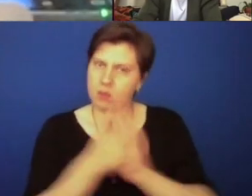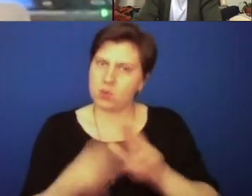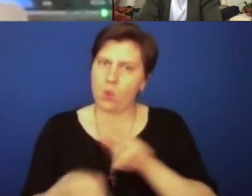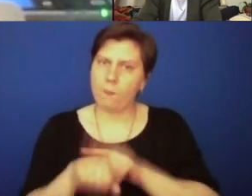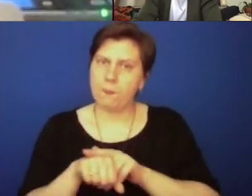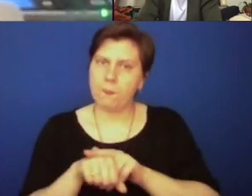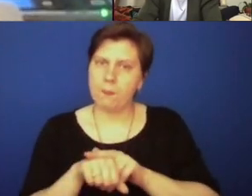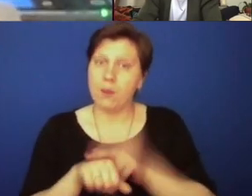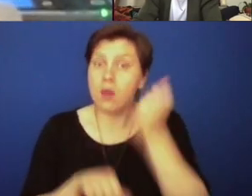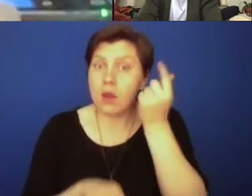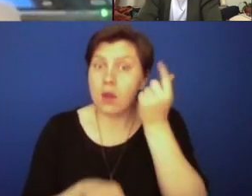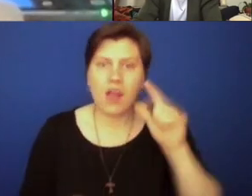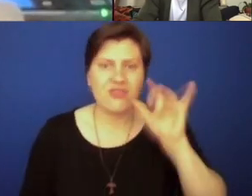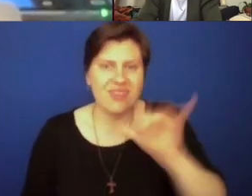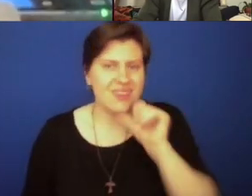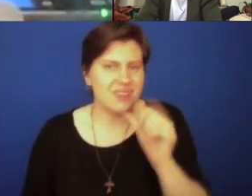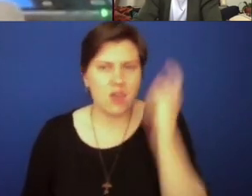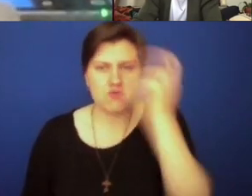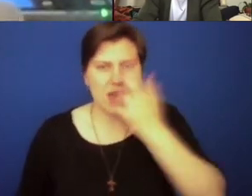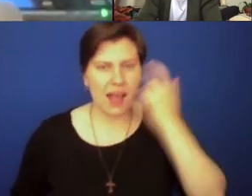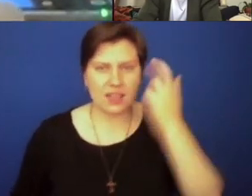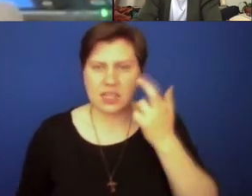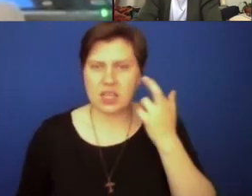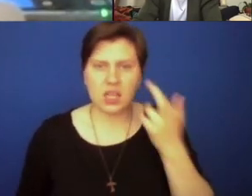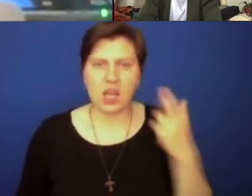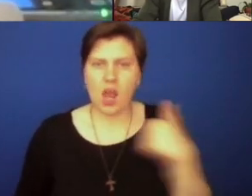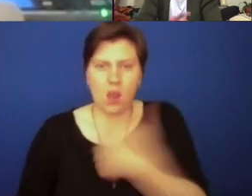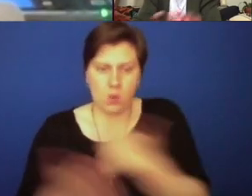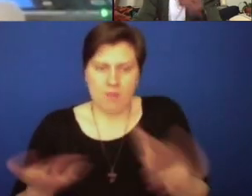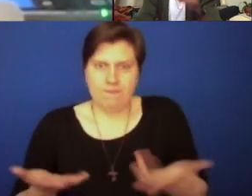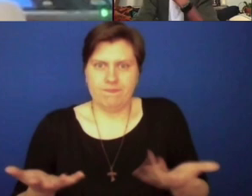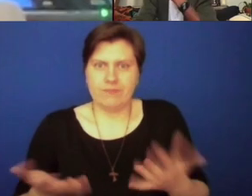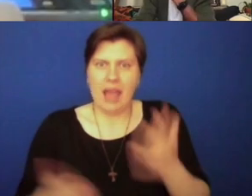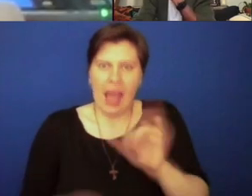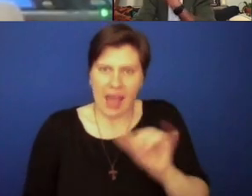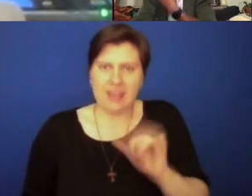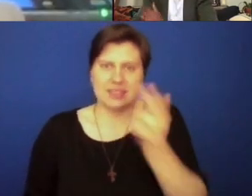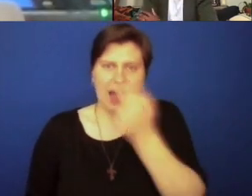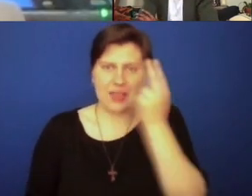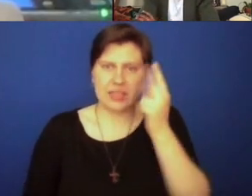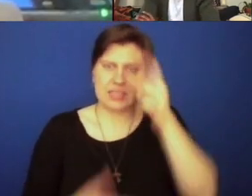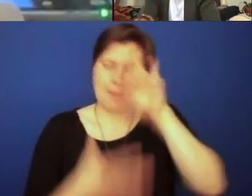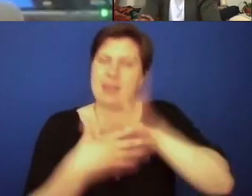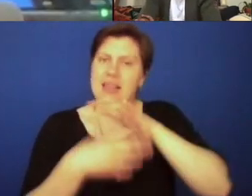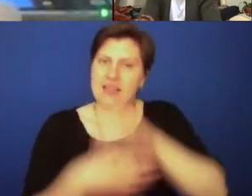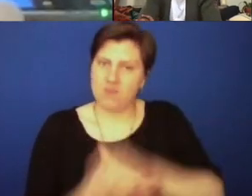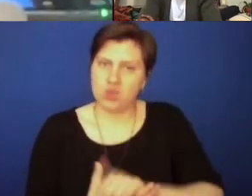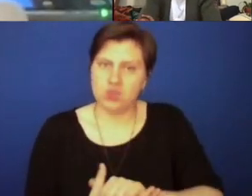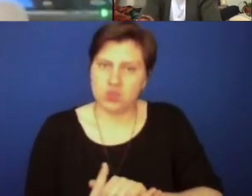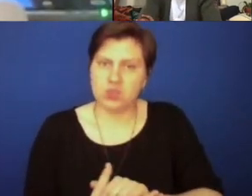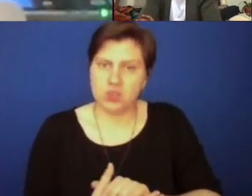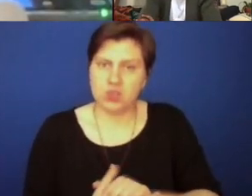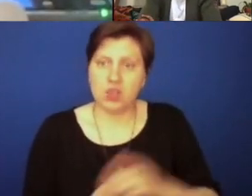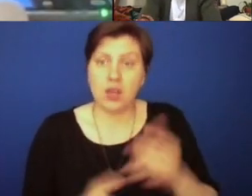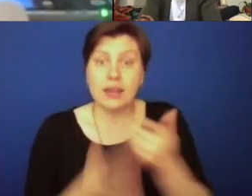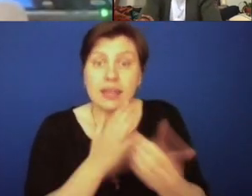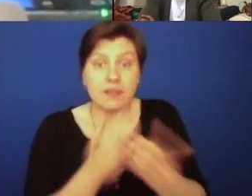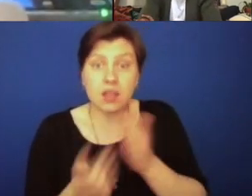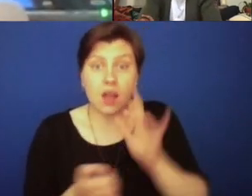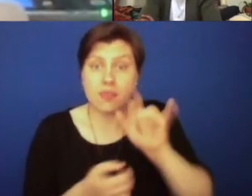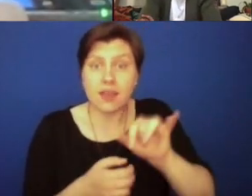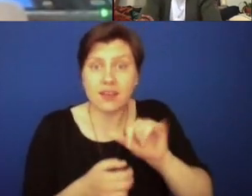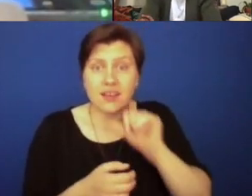a norm when that is not the reality of where we are as Catholics and believers, and even belies the faith,